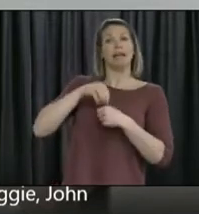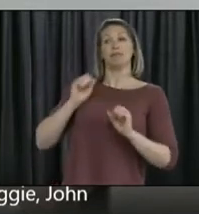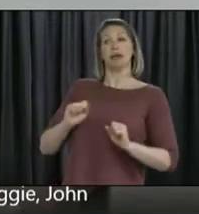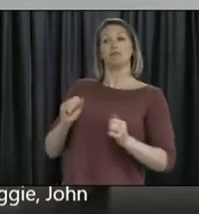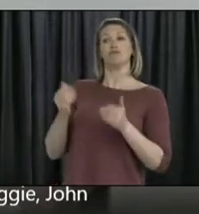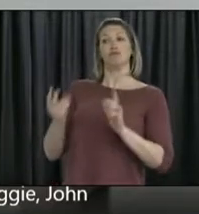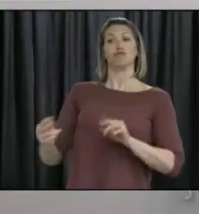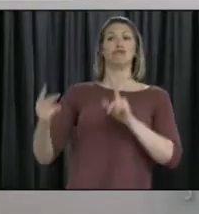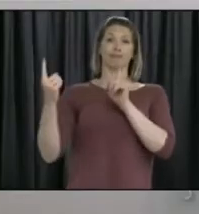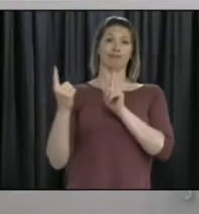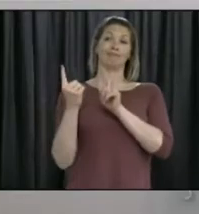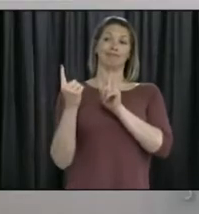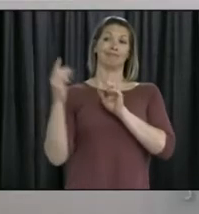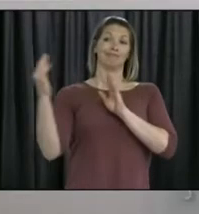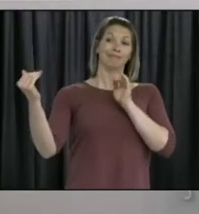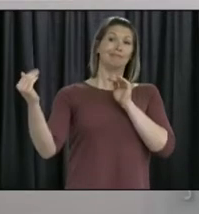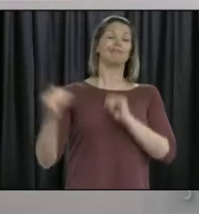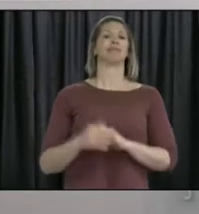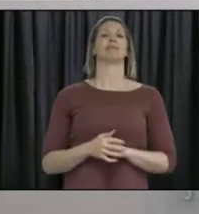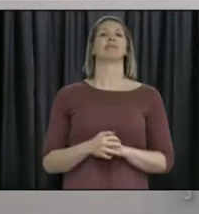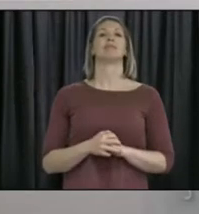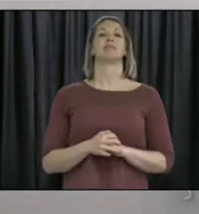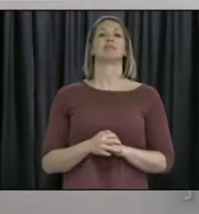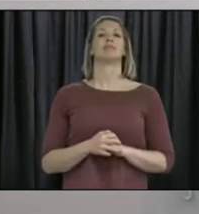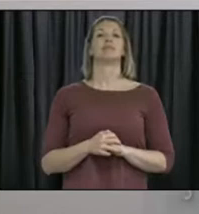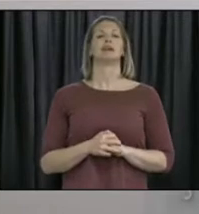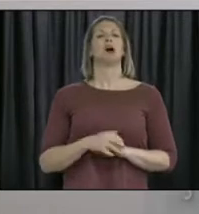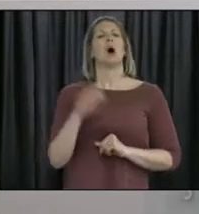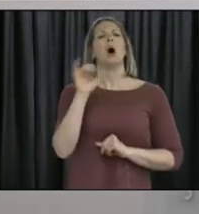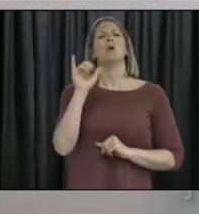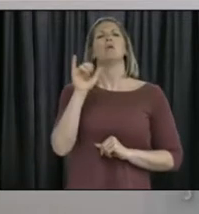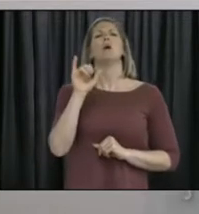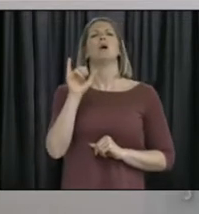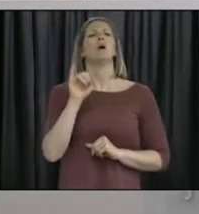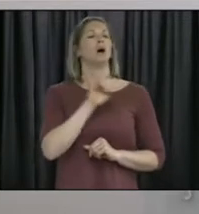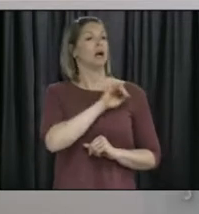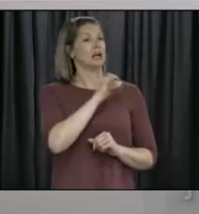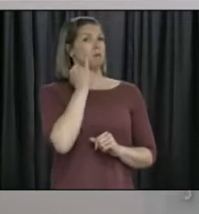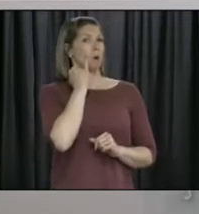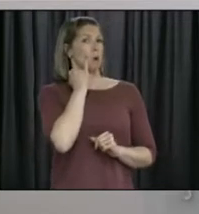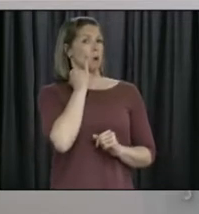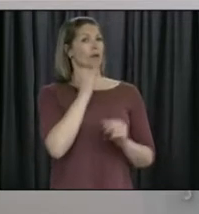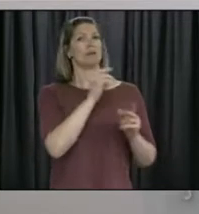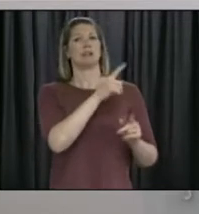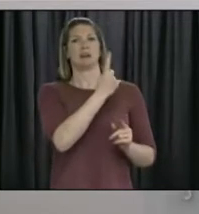you. And what's the process for dealing with people who fly into the province and then are denied entry?